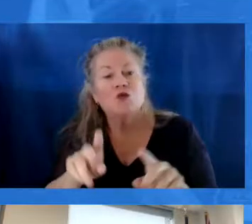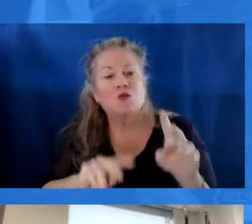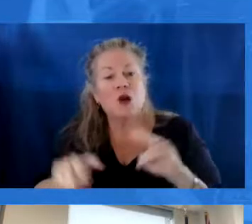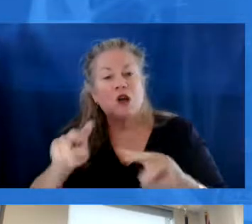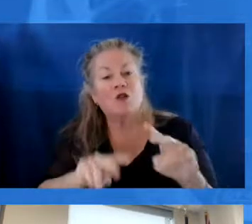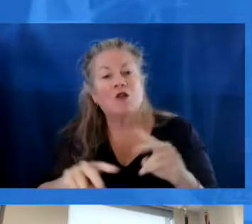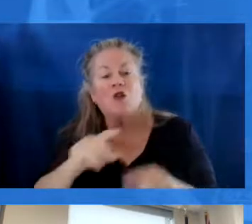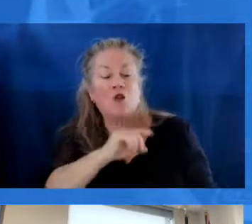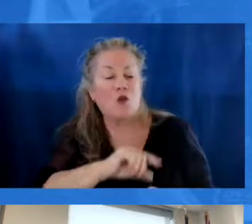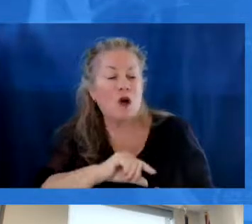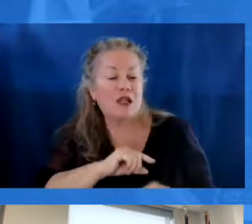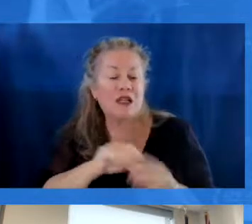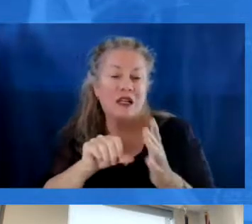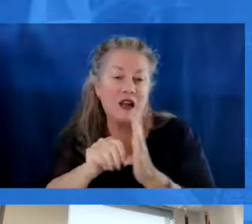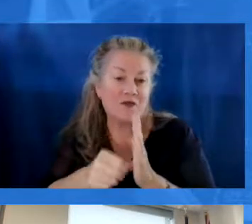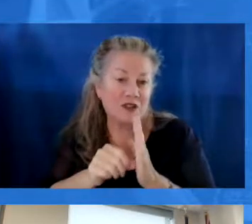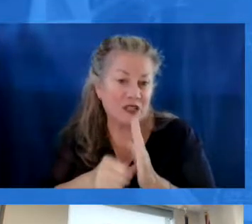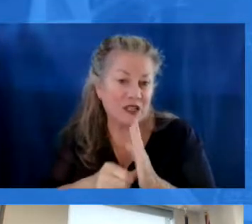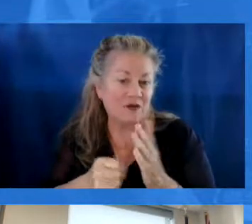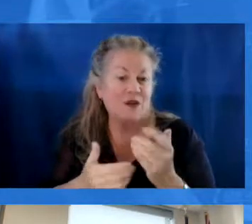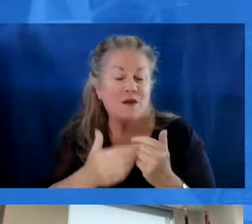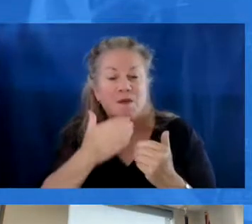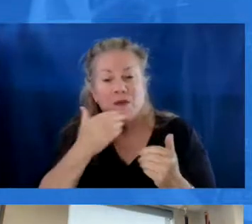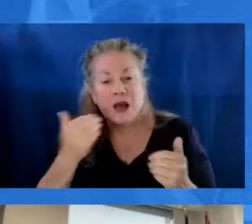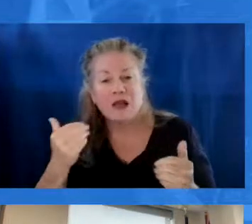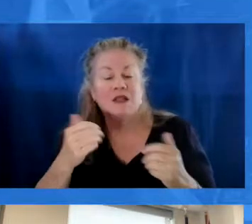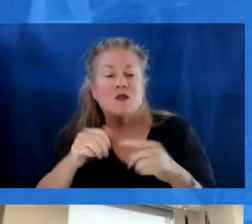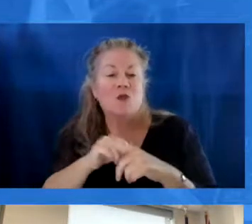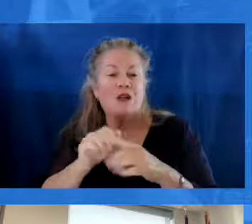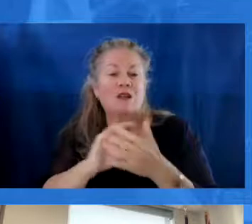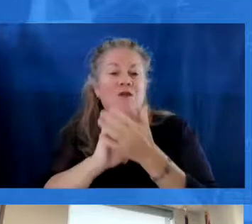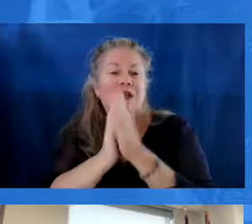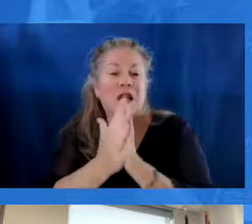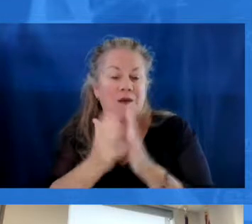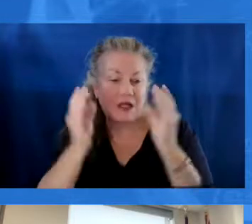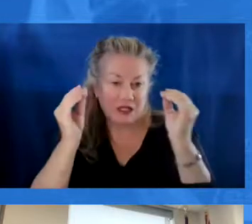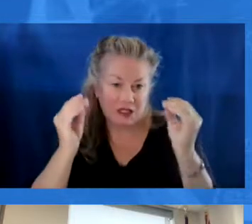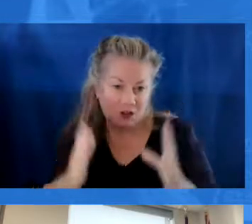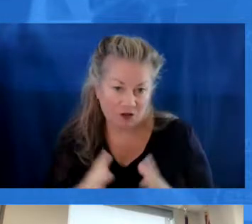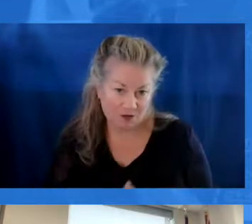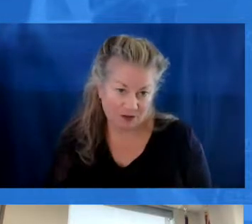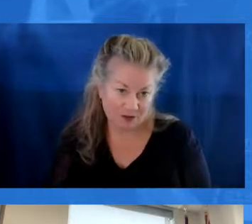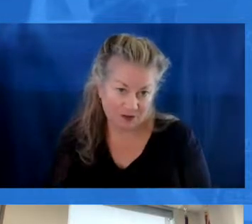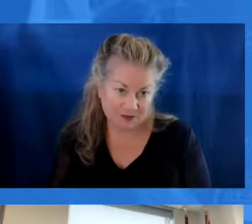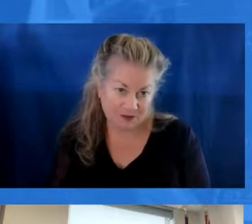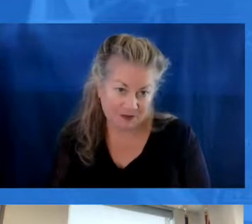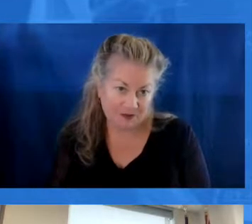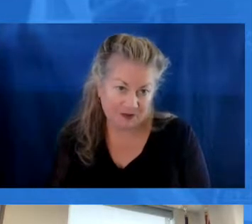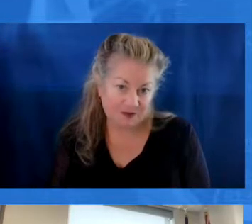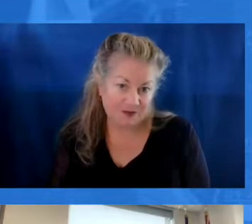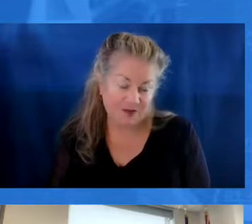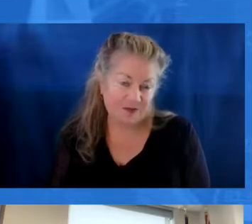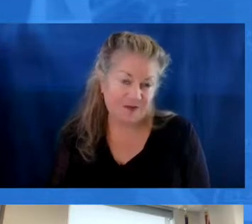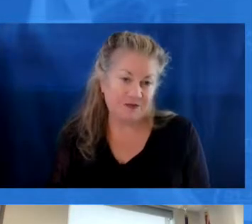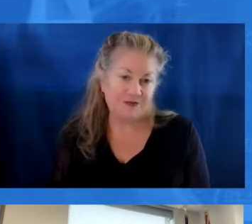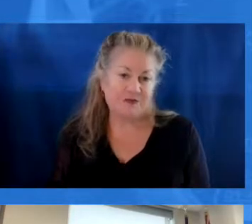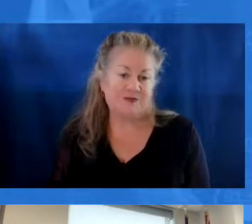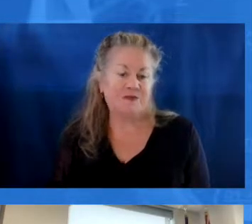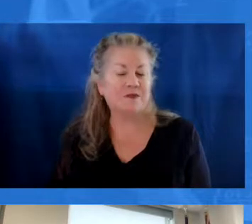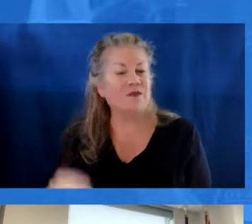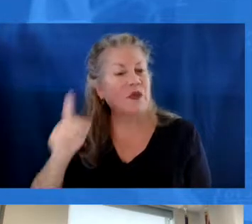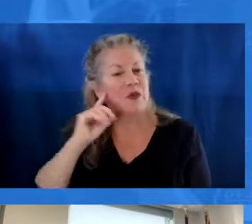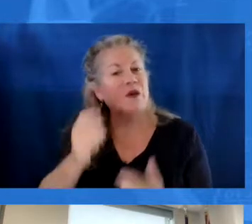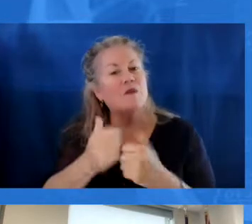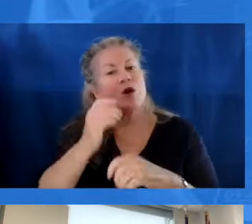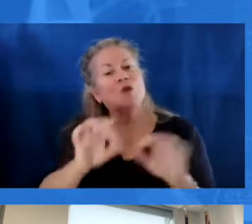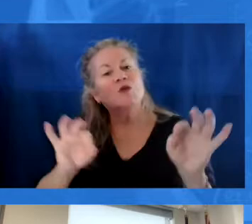allows us to really monitor quality and emphasize what we know is best practice to becoming a teacher. So when we think about some of